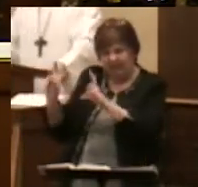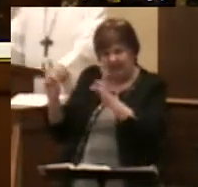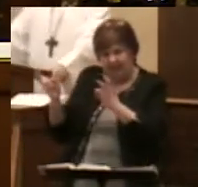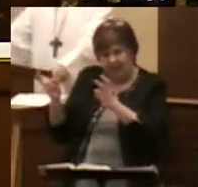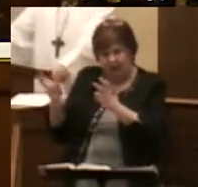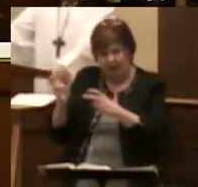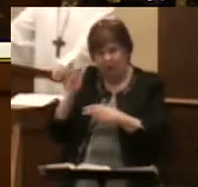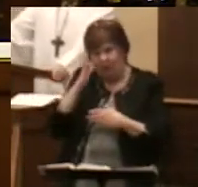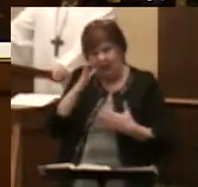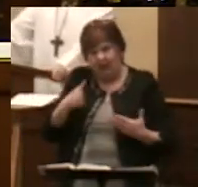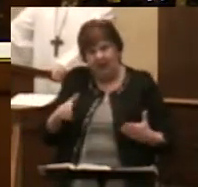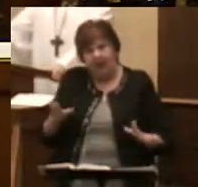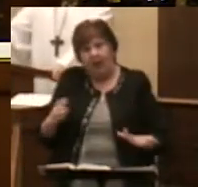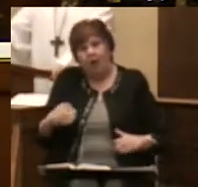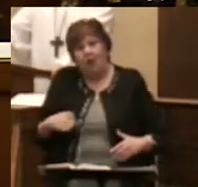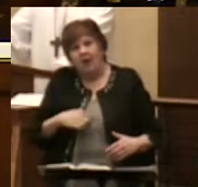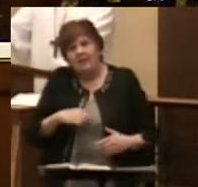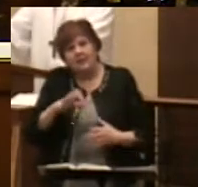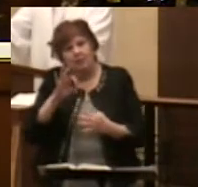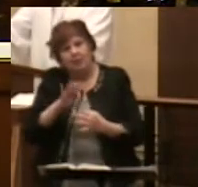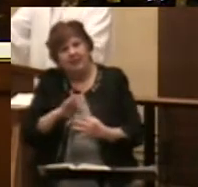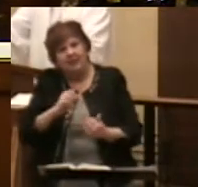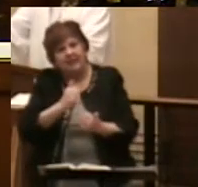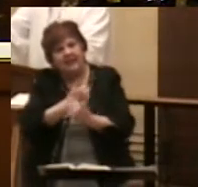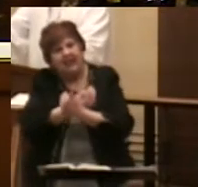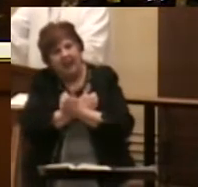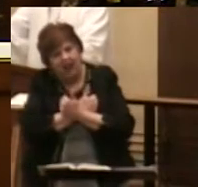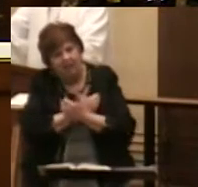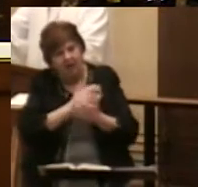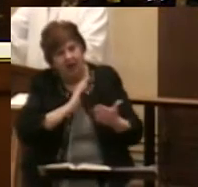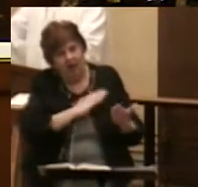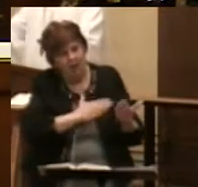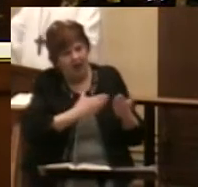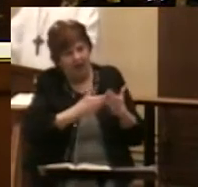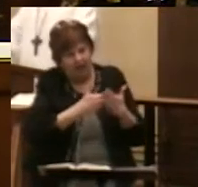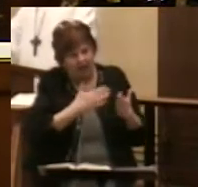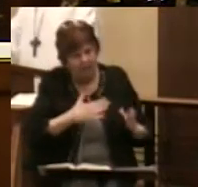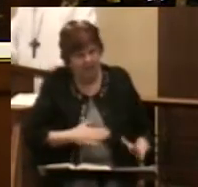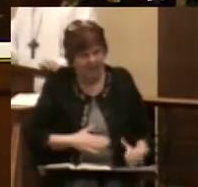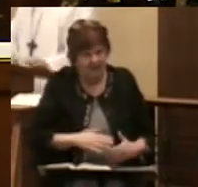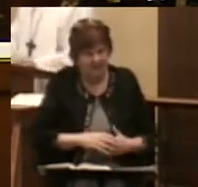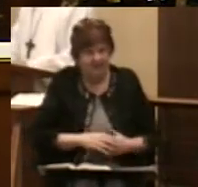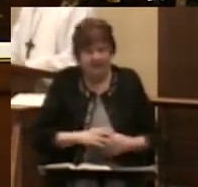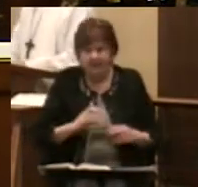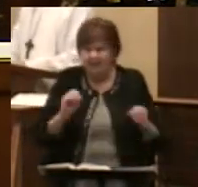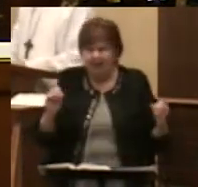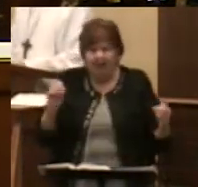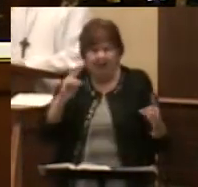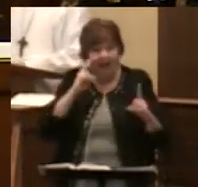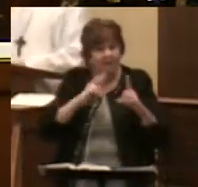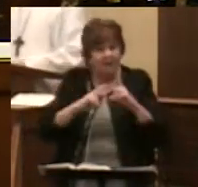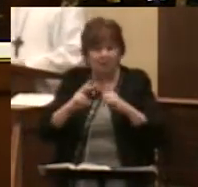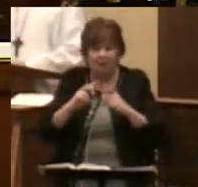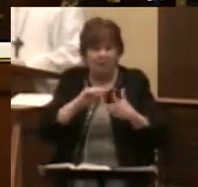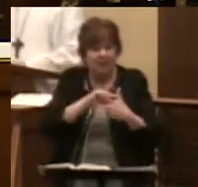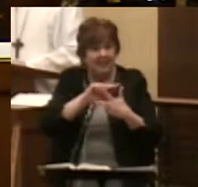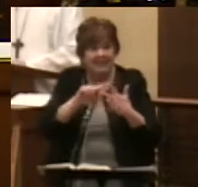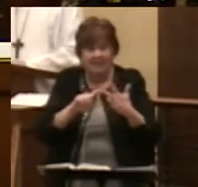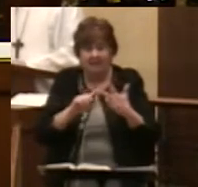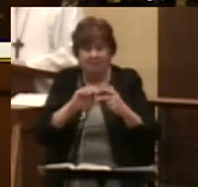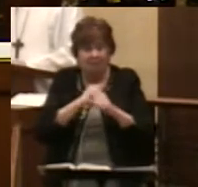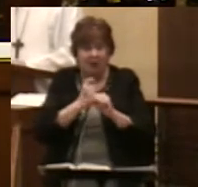will allow us to perfectly love our neighbors. And none of these viewpoints make you righteous.